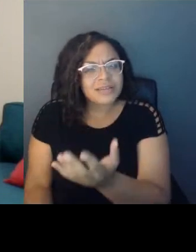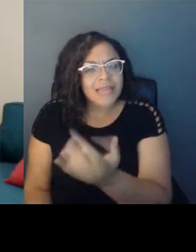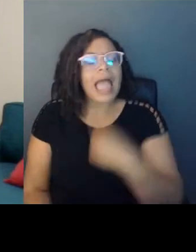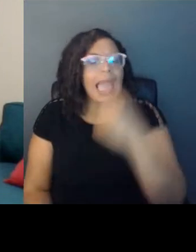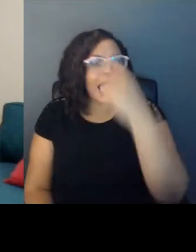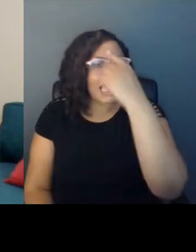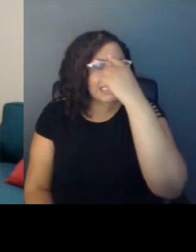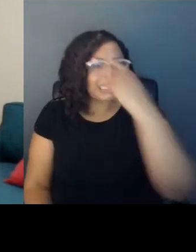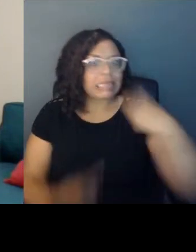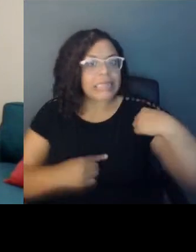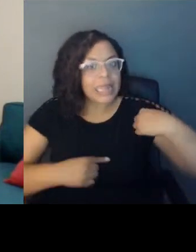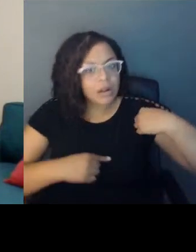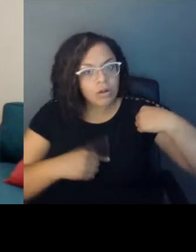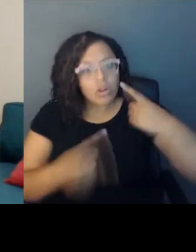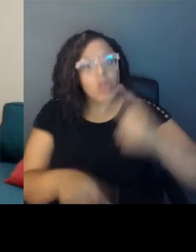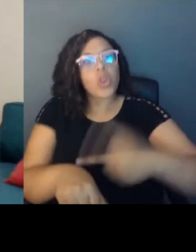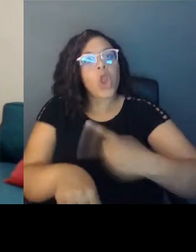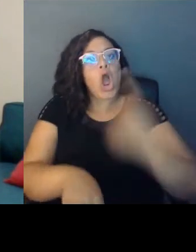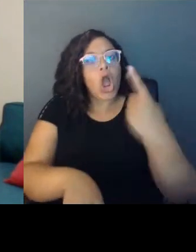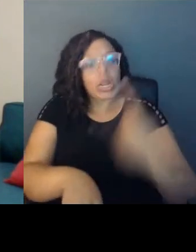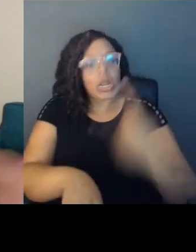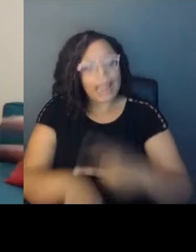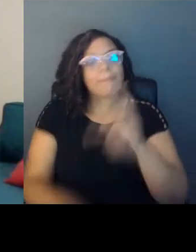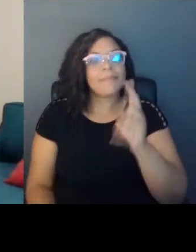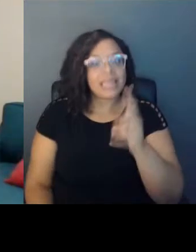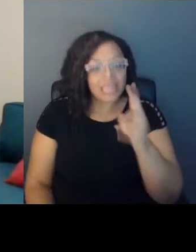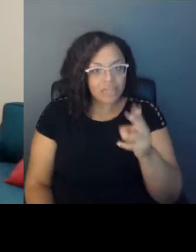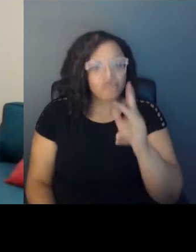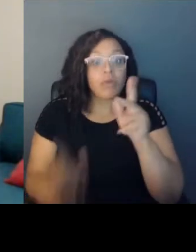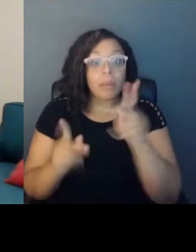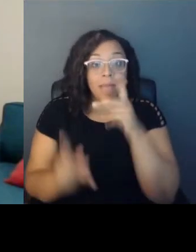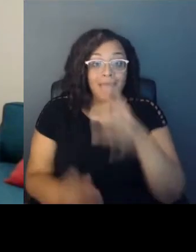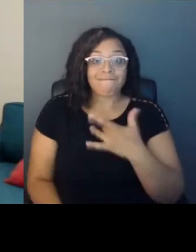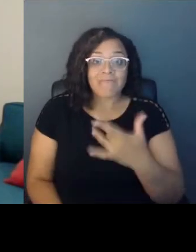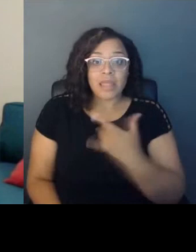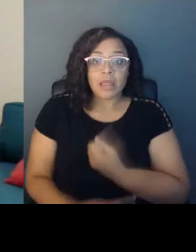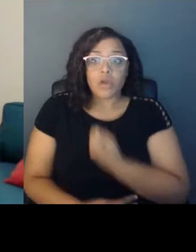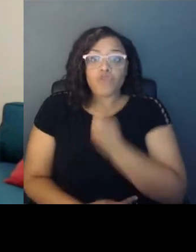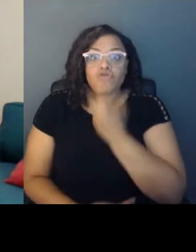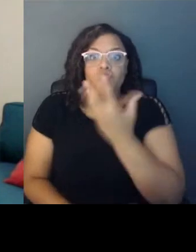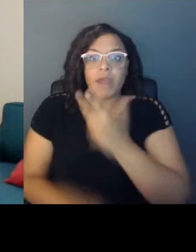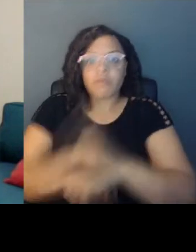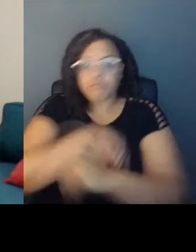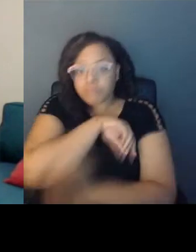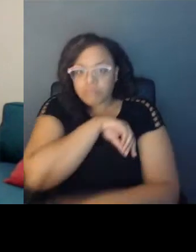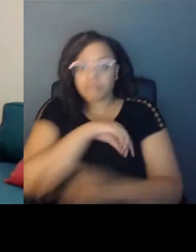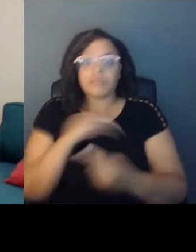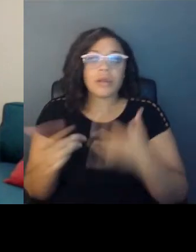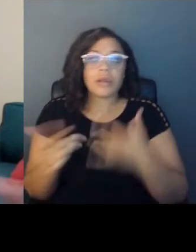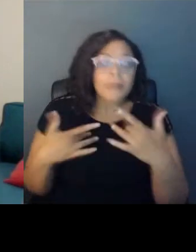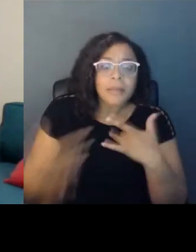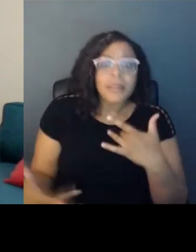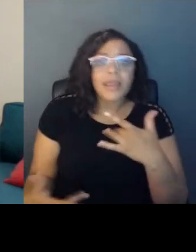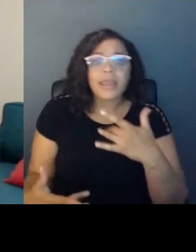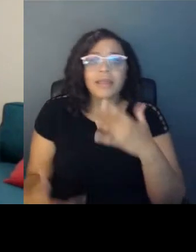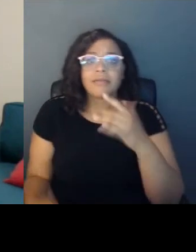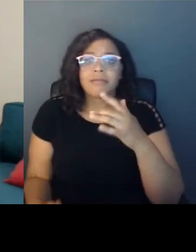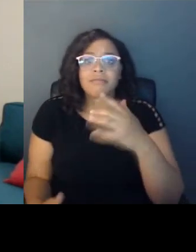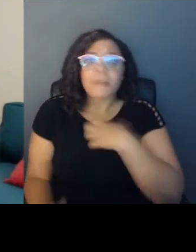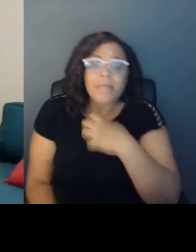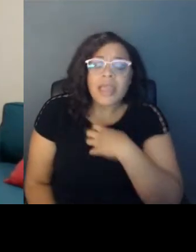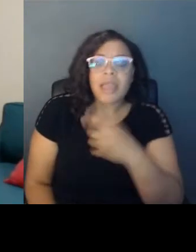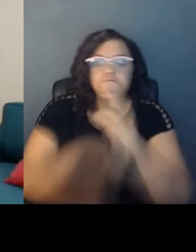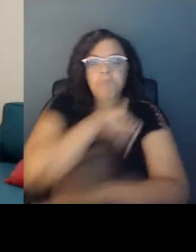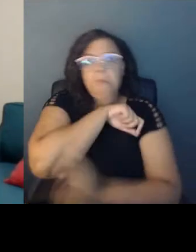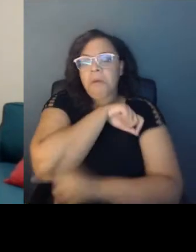feelings, of punishing people for having any complaints or concerns about their mental health for Black people and people across the